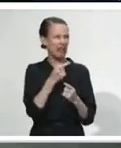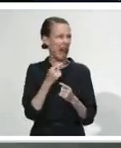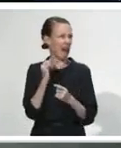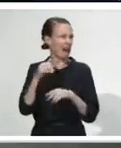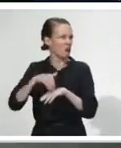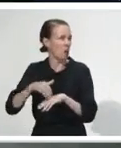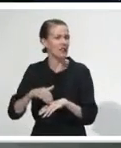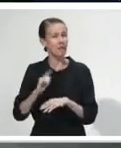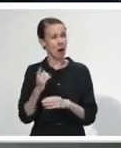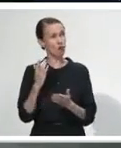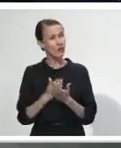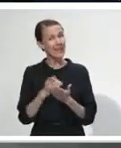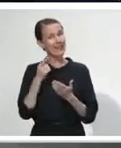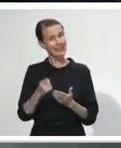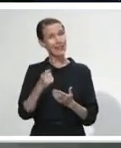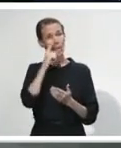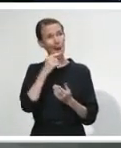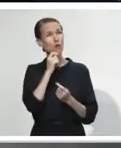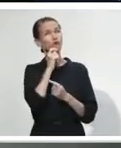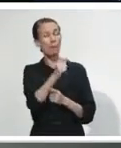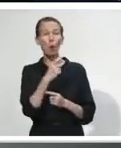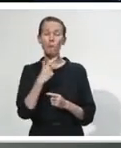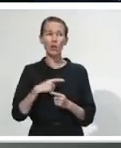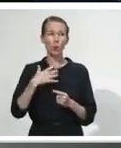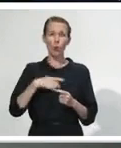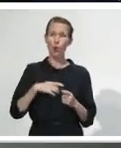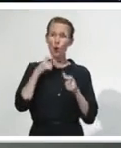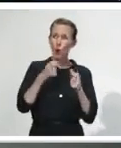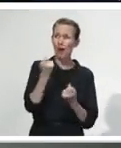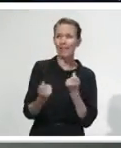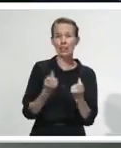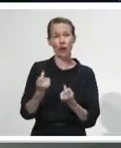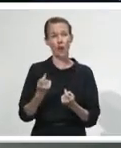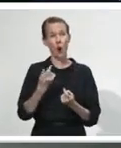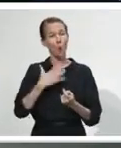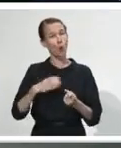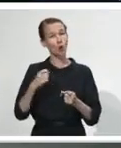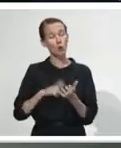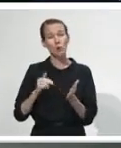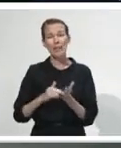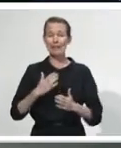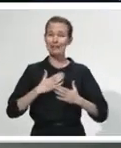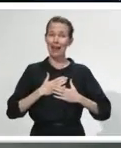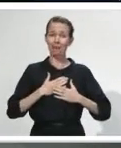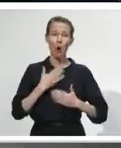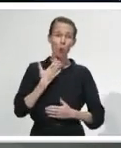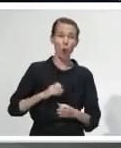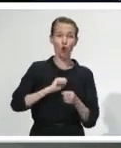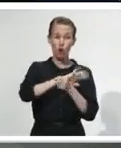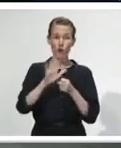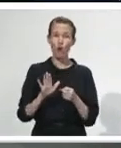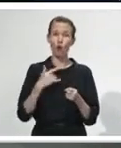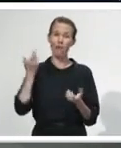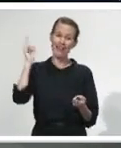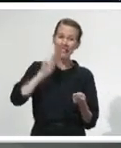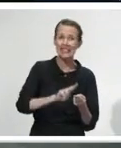a reflection of people really wanting us not to let one another down. And so I do think it's probably just a matter of people